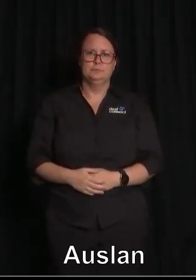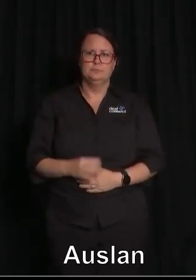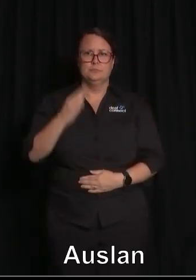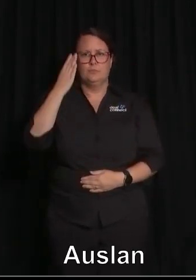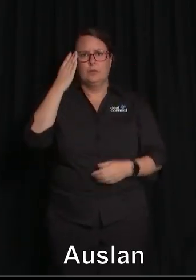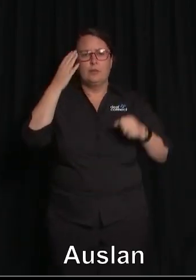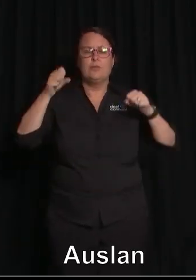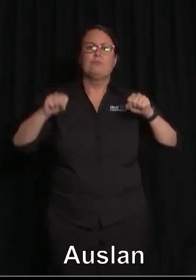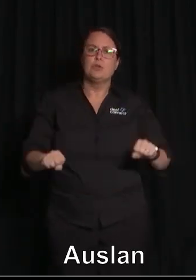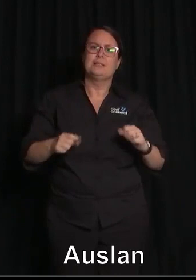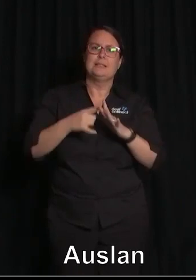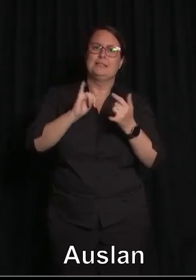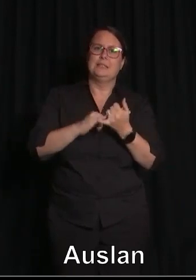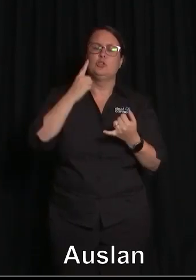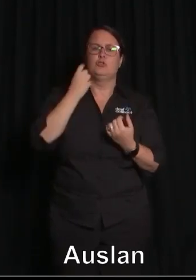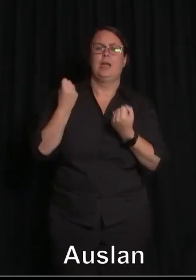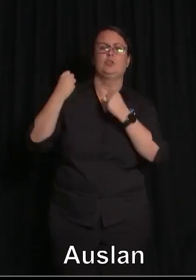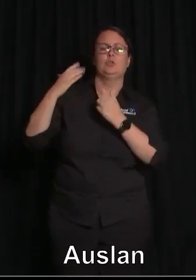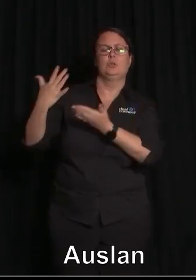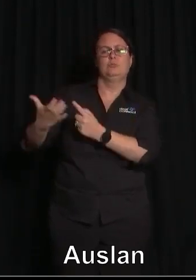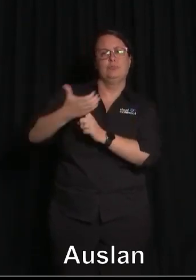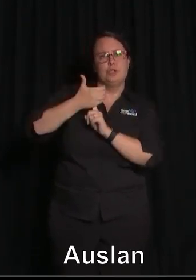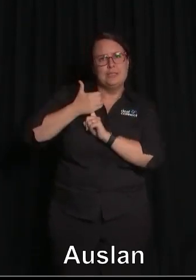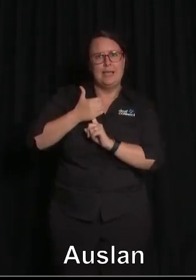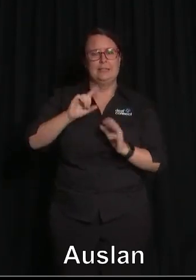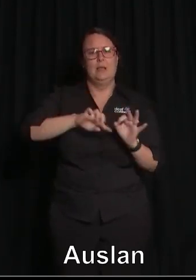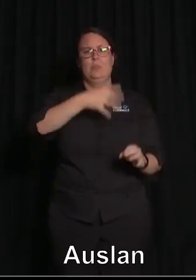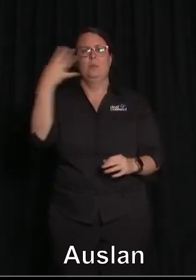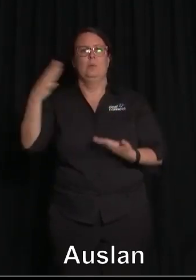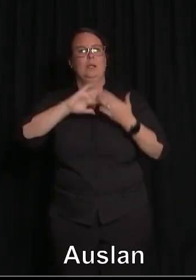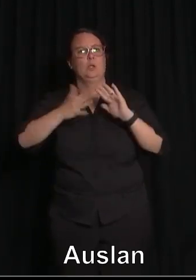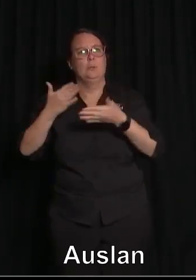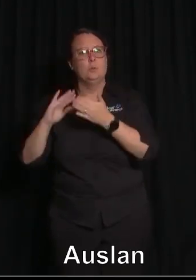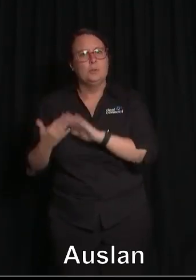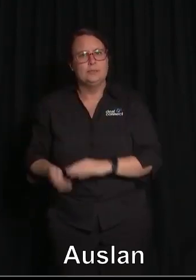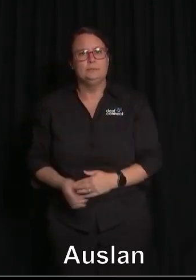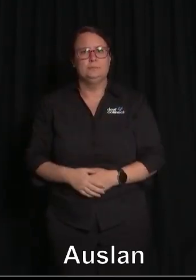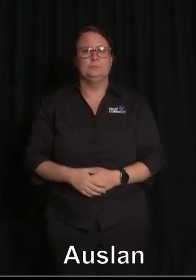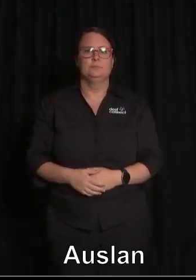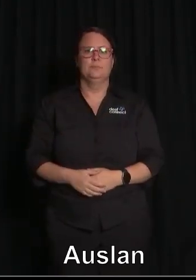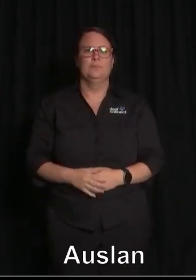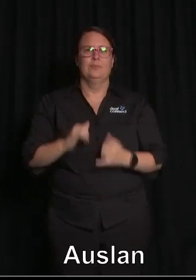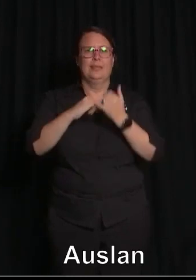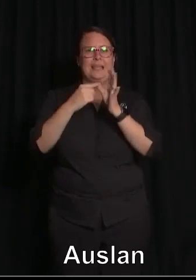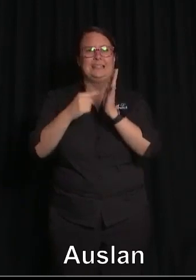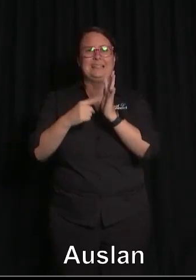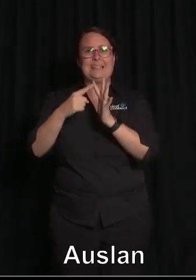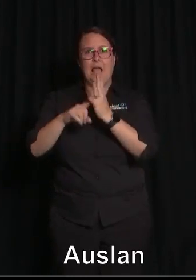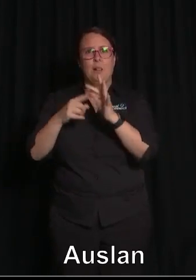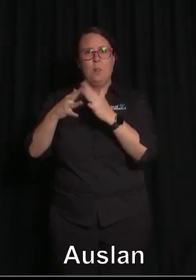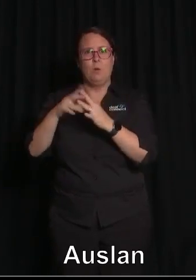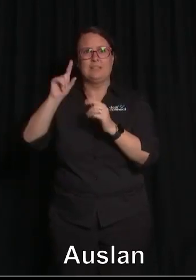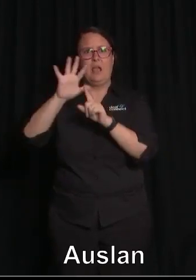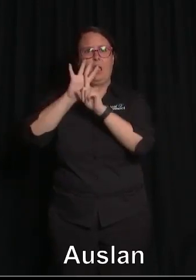historic action to protect the LGBTQI community, responding to discriminatory state laws with new federal protections